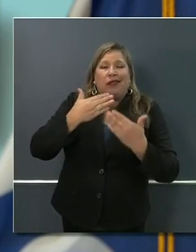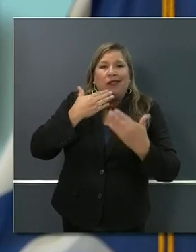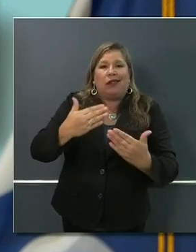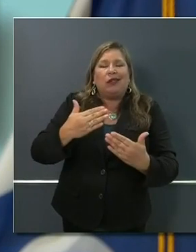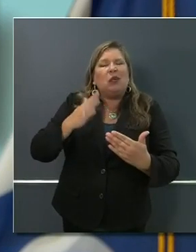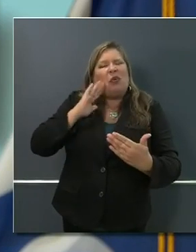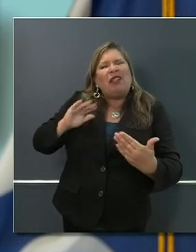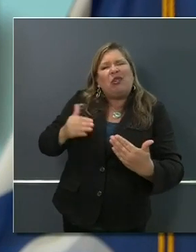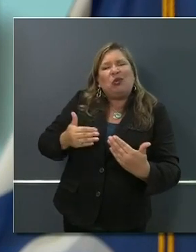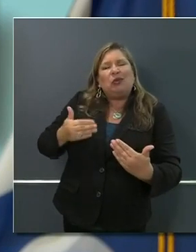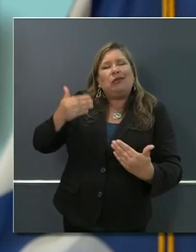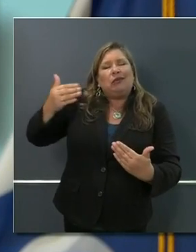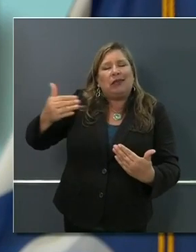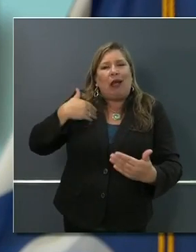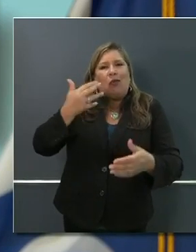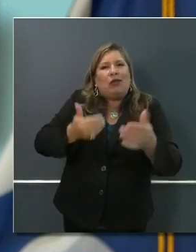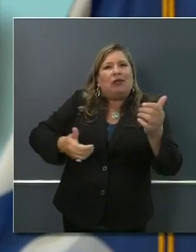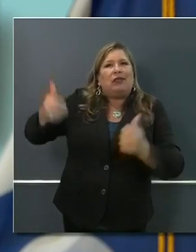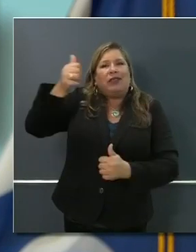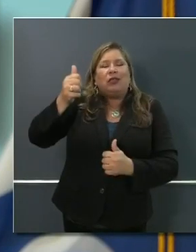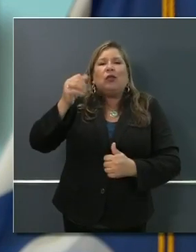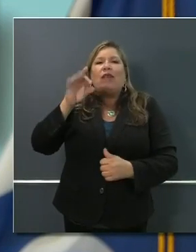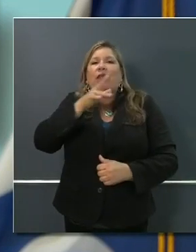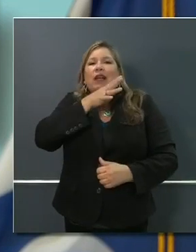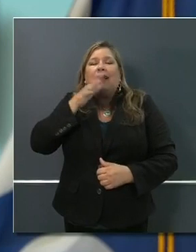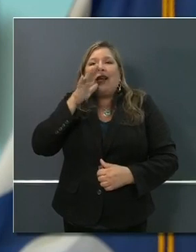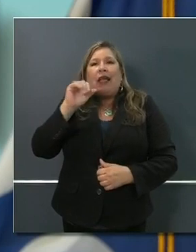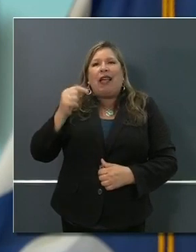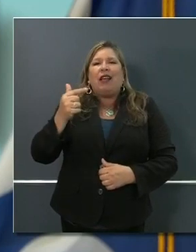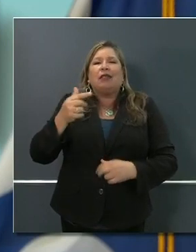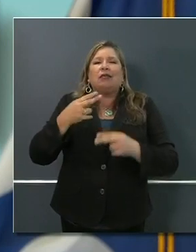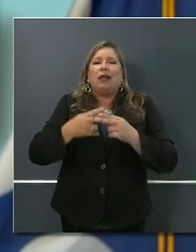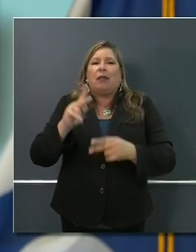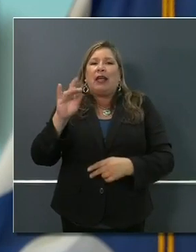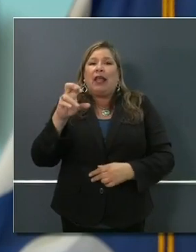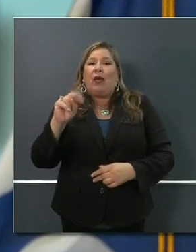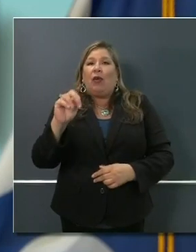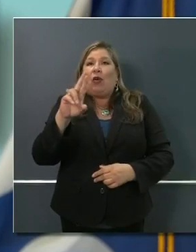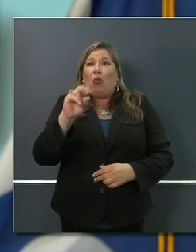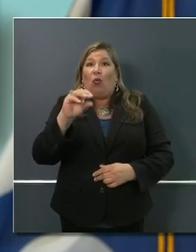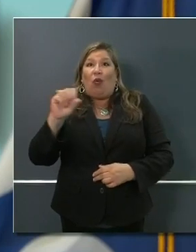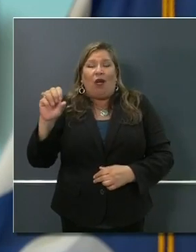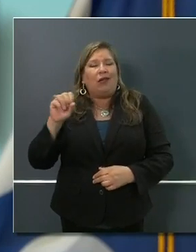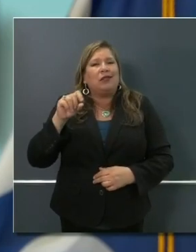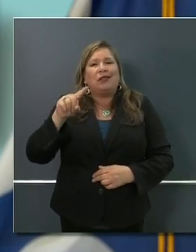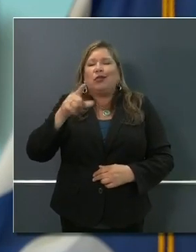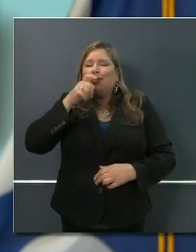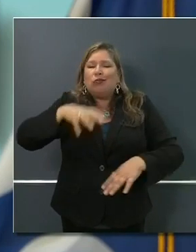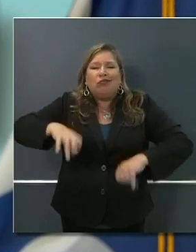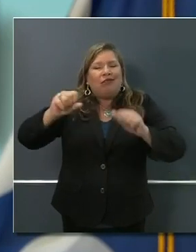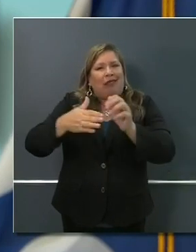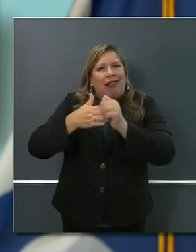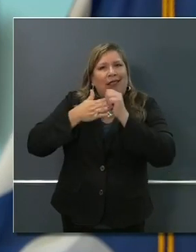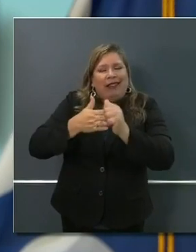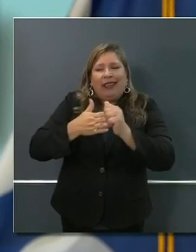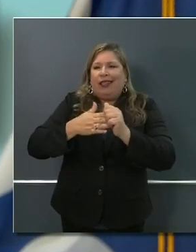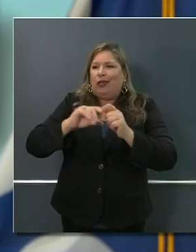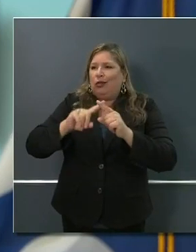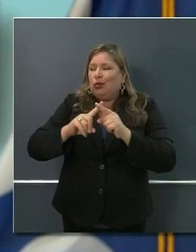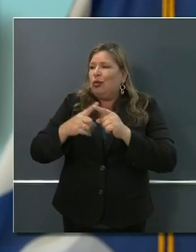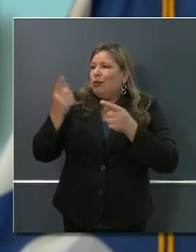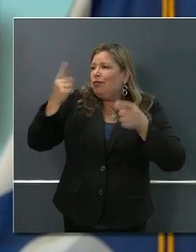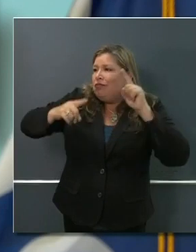our Secretary of Agriculture, Karen Ross, who's helped spearhead this effort and advanced this cause and brought